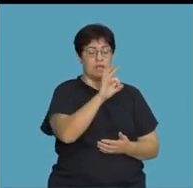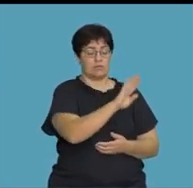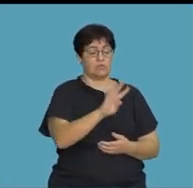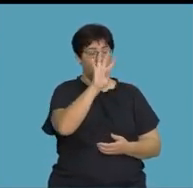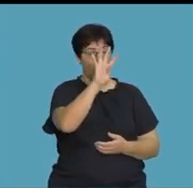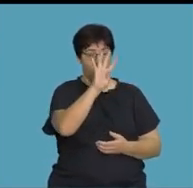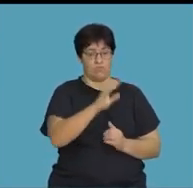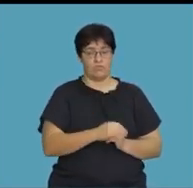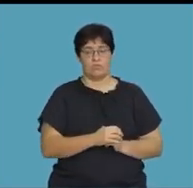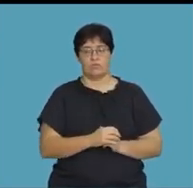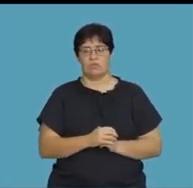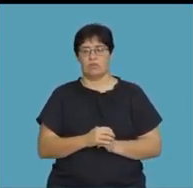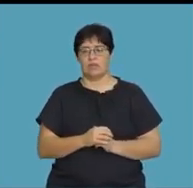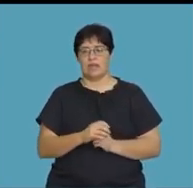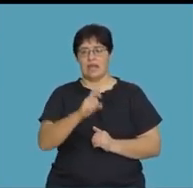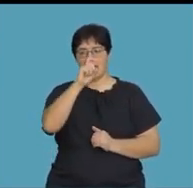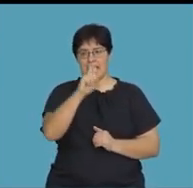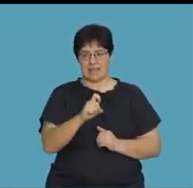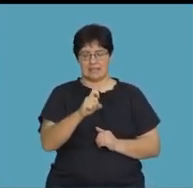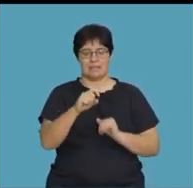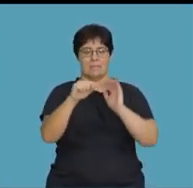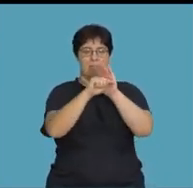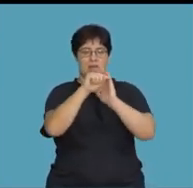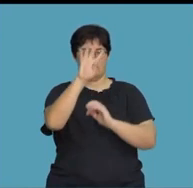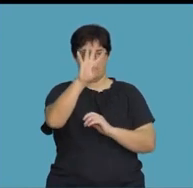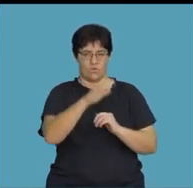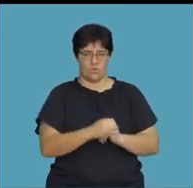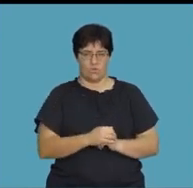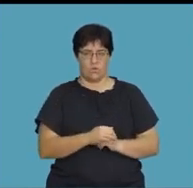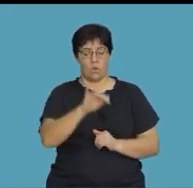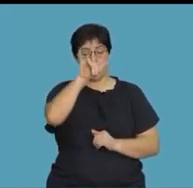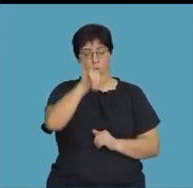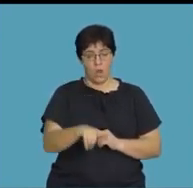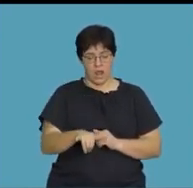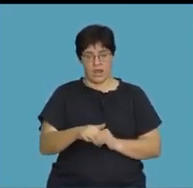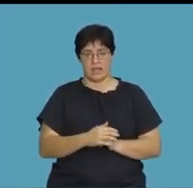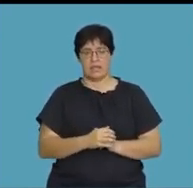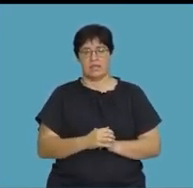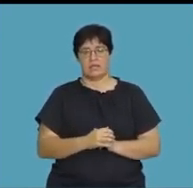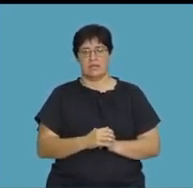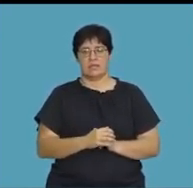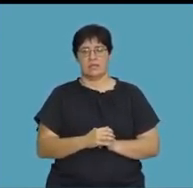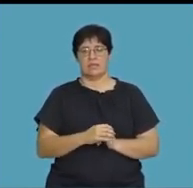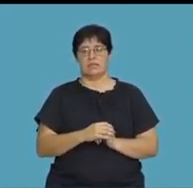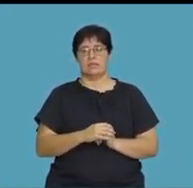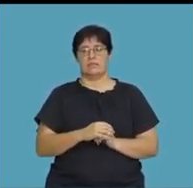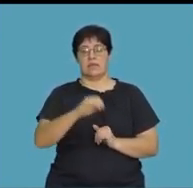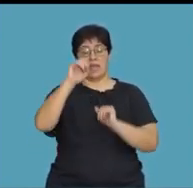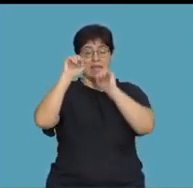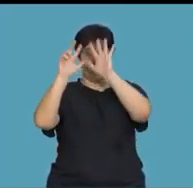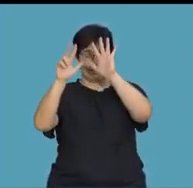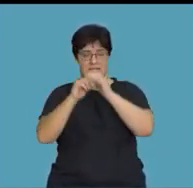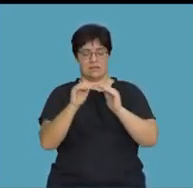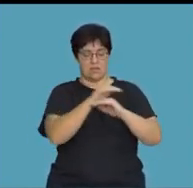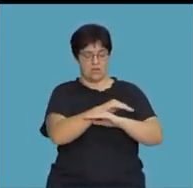3 to the exponent of 4, x to the exponent of negative 4, y to the exponent of